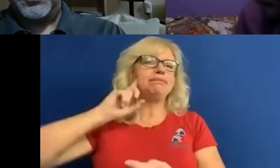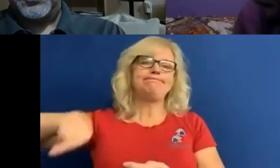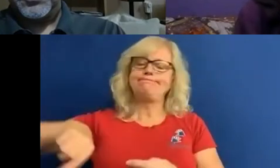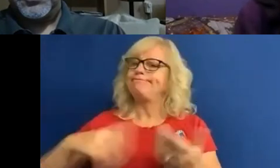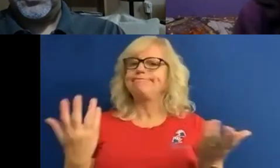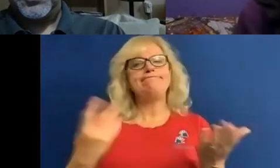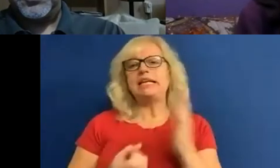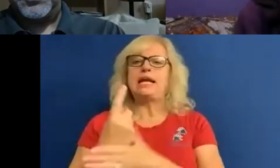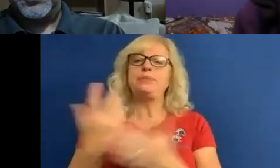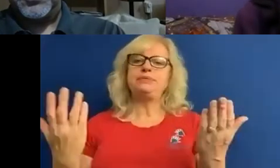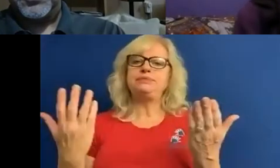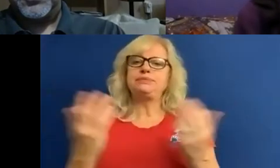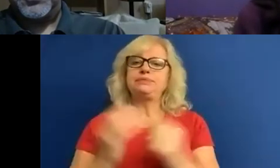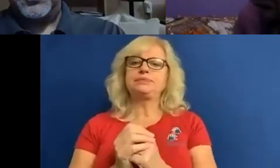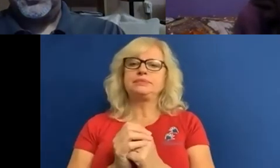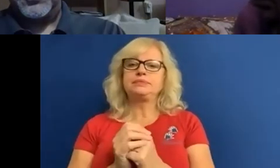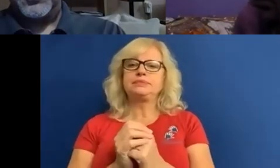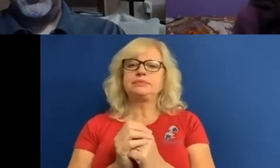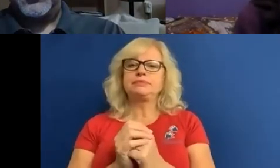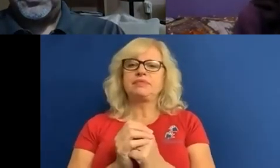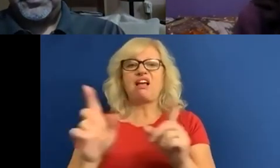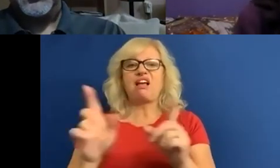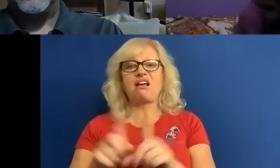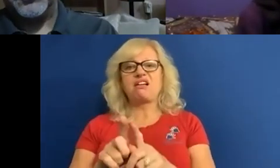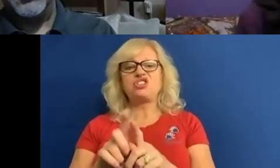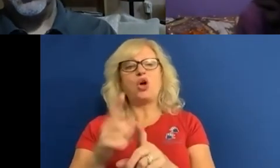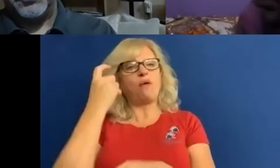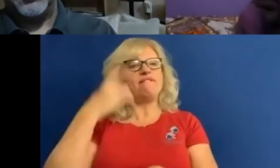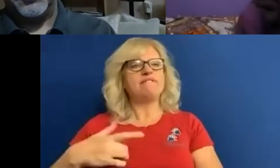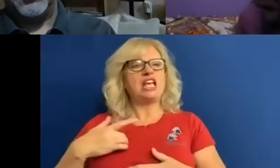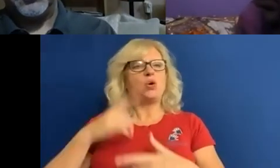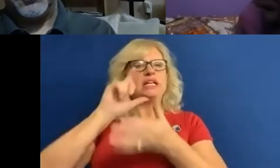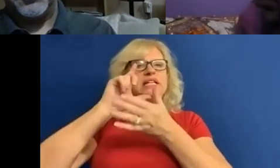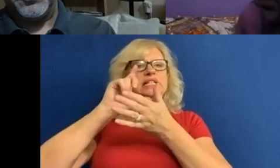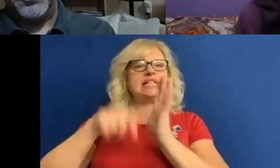as everybody said before, the disability strategy is really and truly not a strategy.